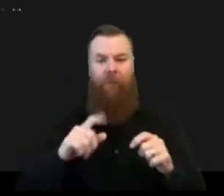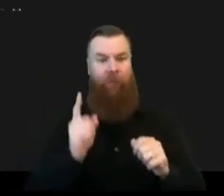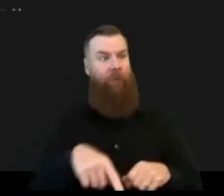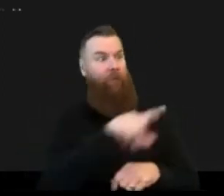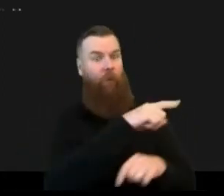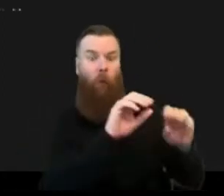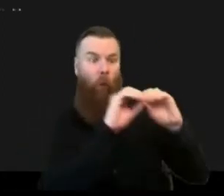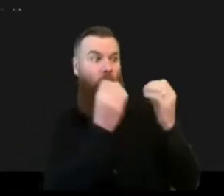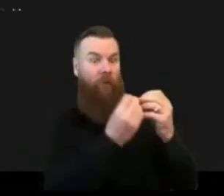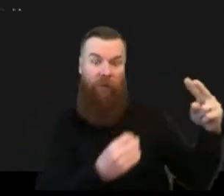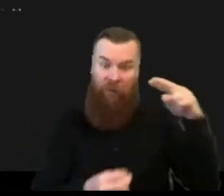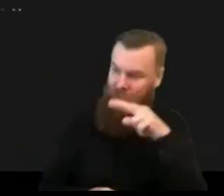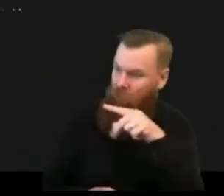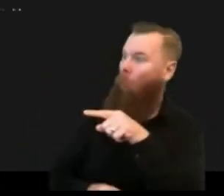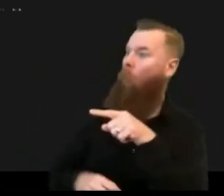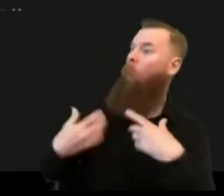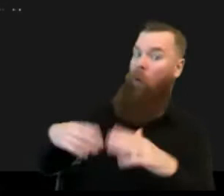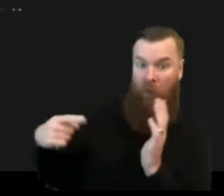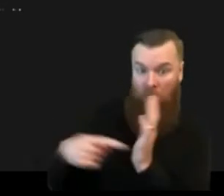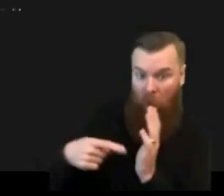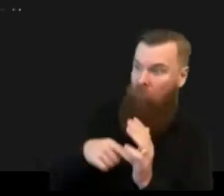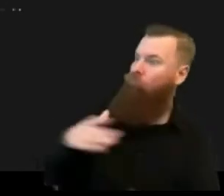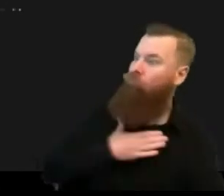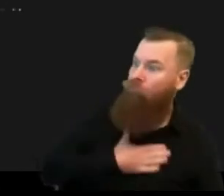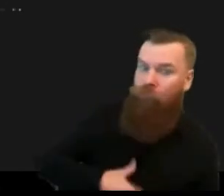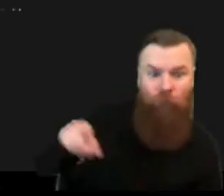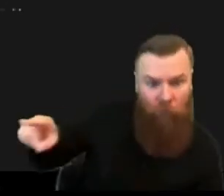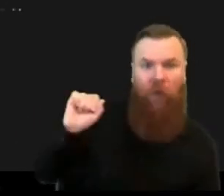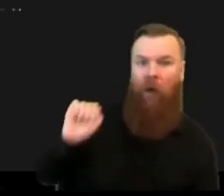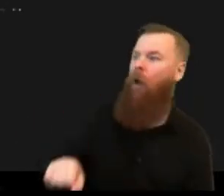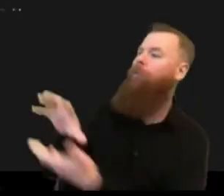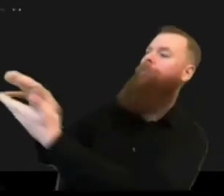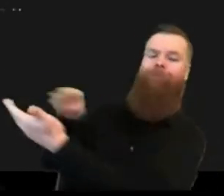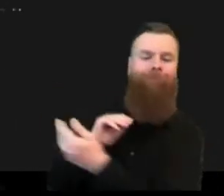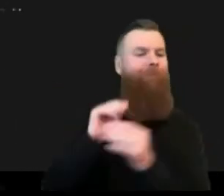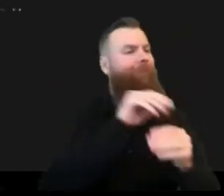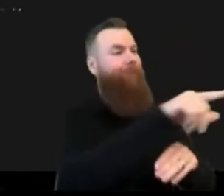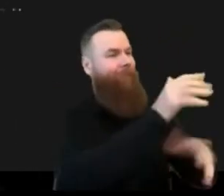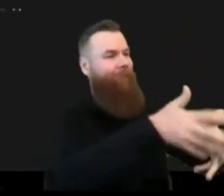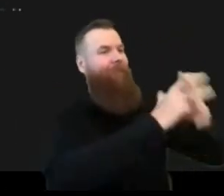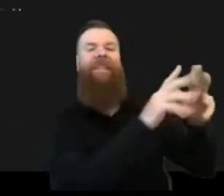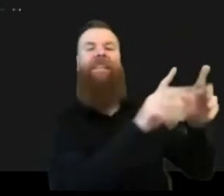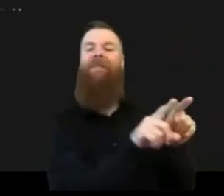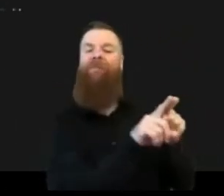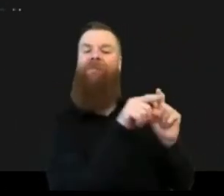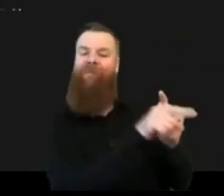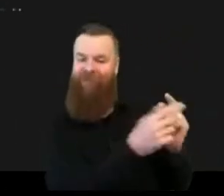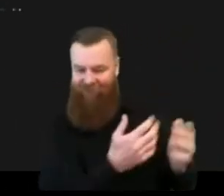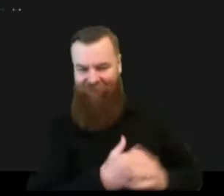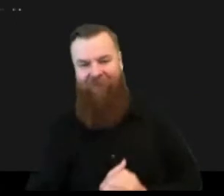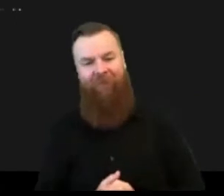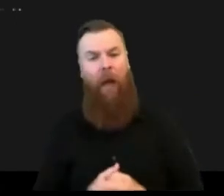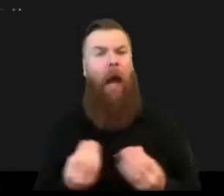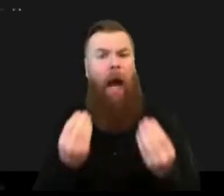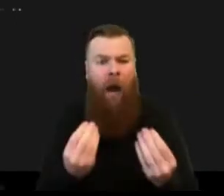the first one is that it needs to be evidence-based so it needs to be backed up by uh by science to be trusted